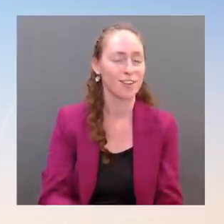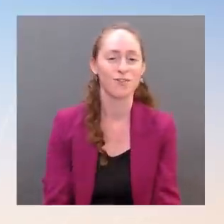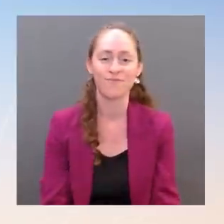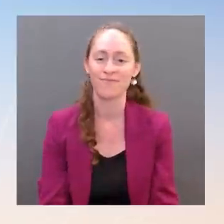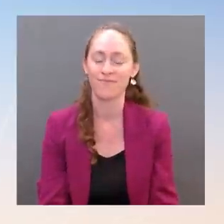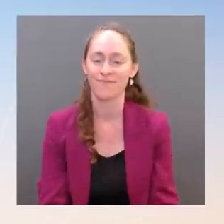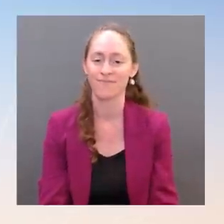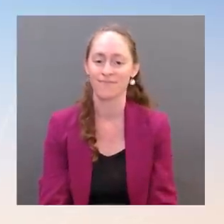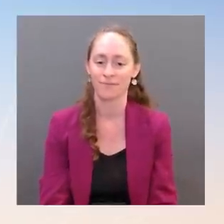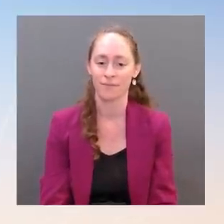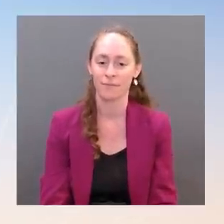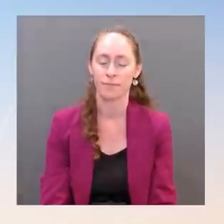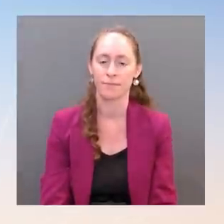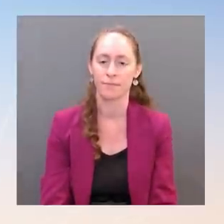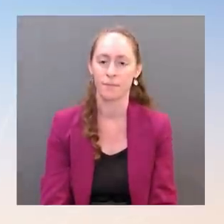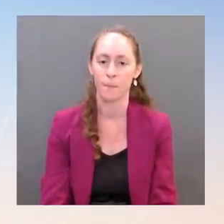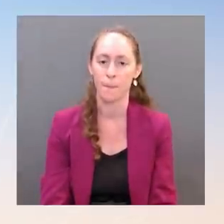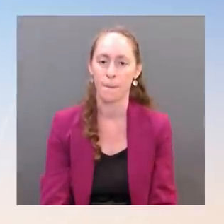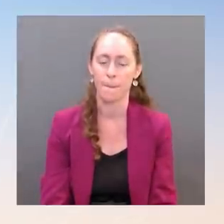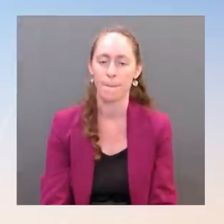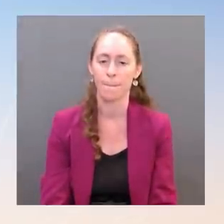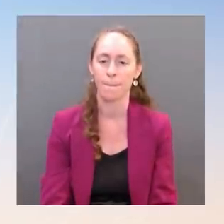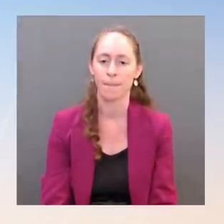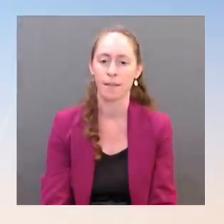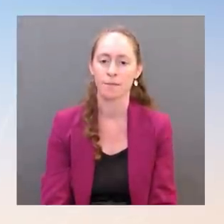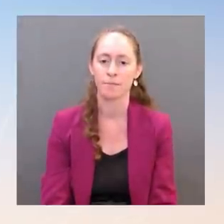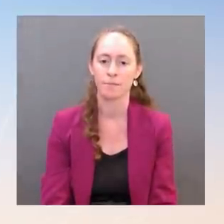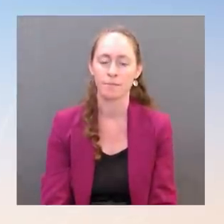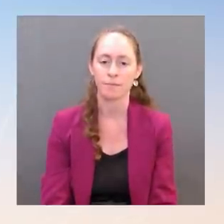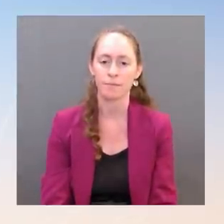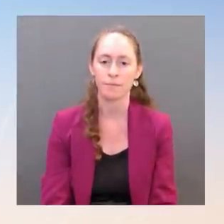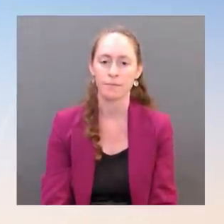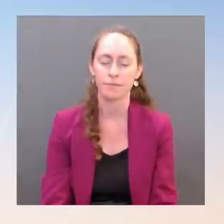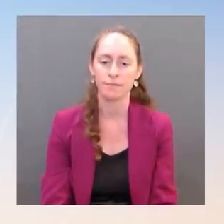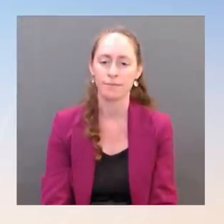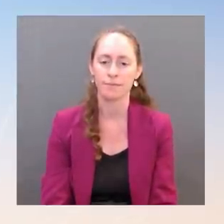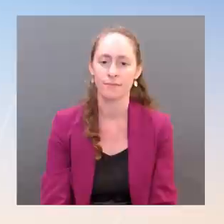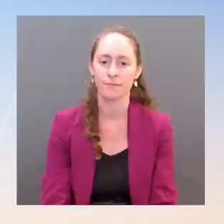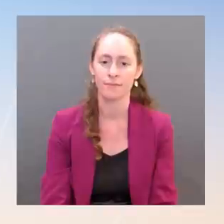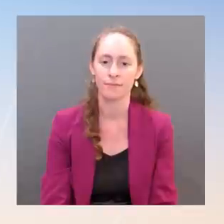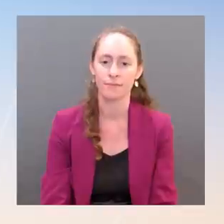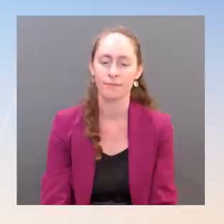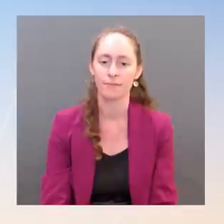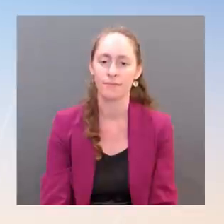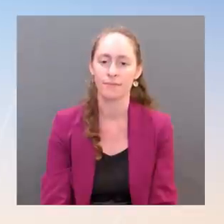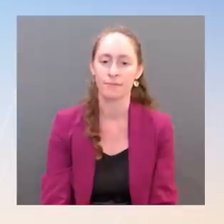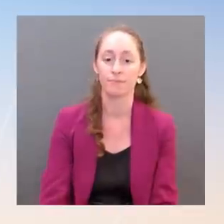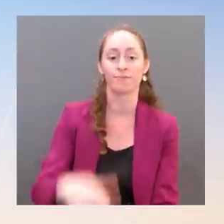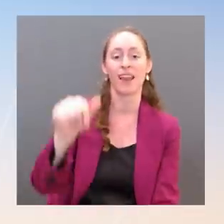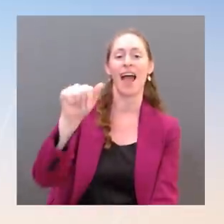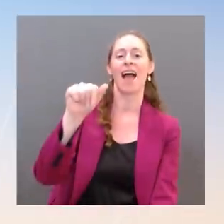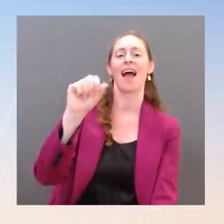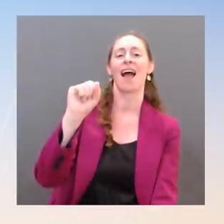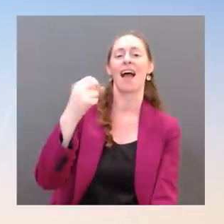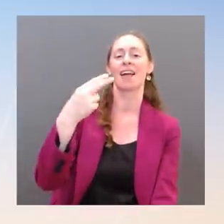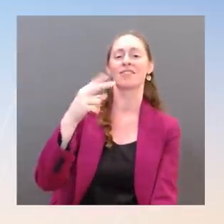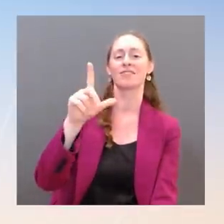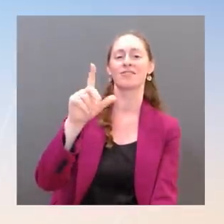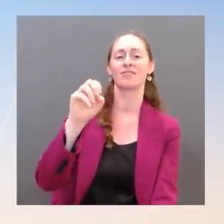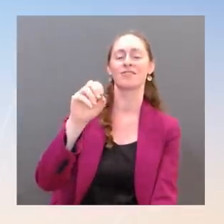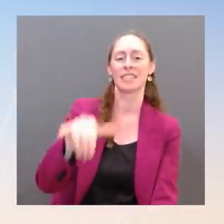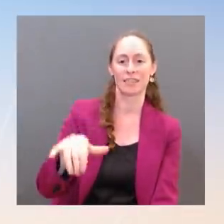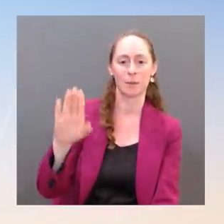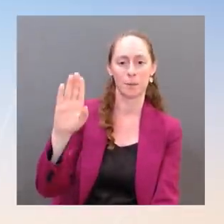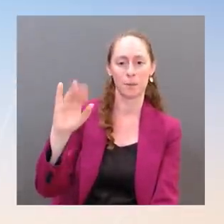that Ashley Biden, the president's daughter, is positive for COVID. Can you tell us when was the last time the president tested negative?